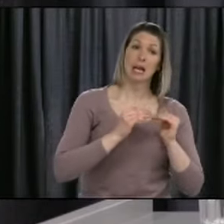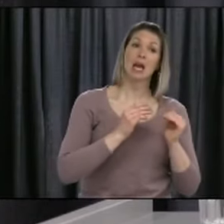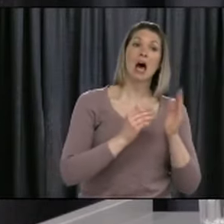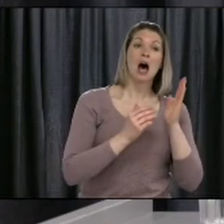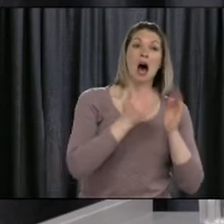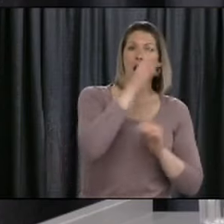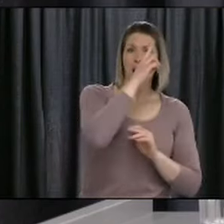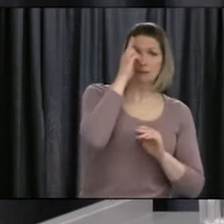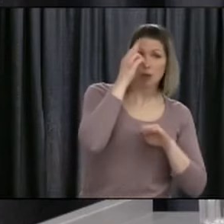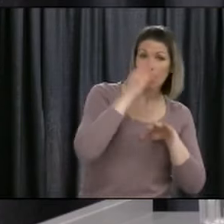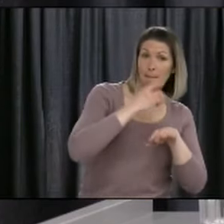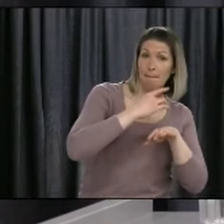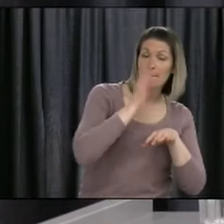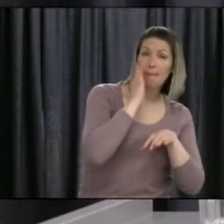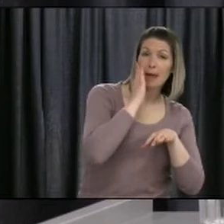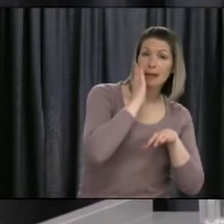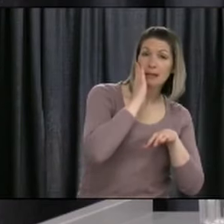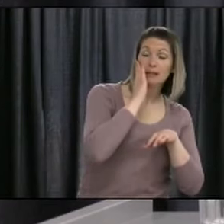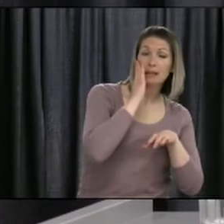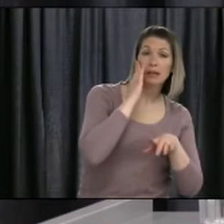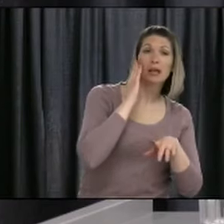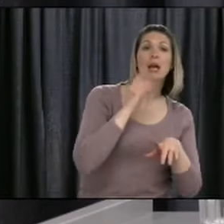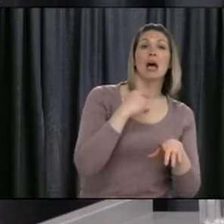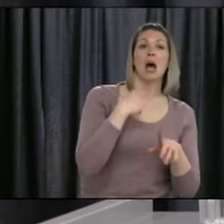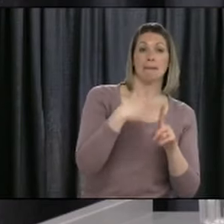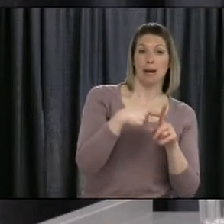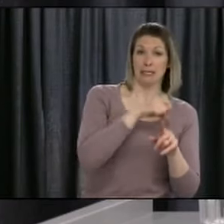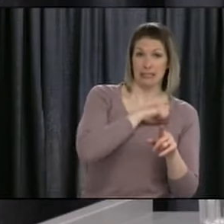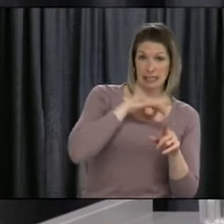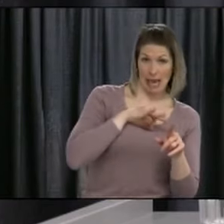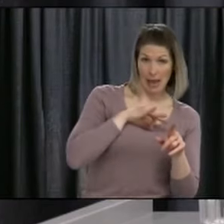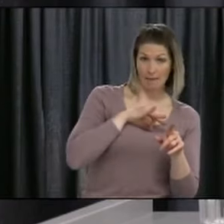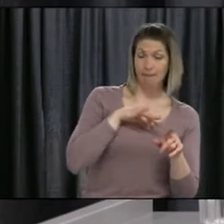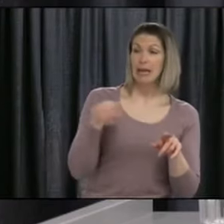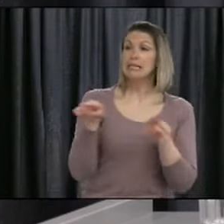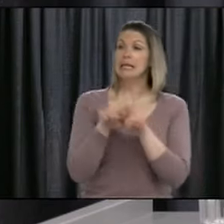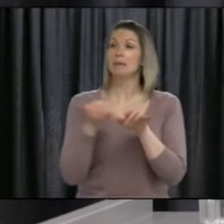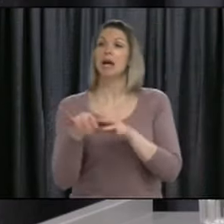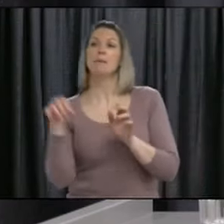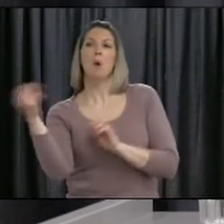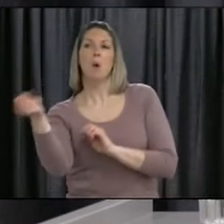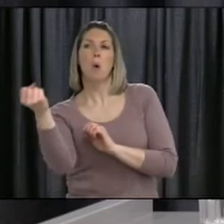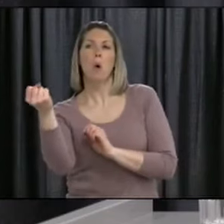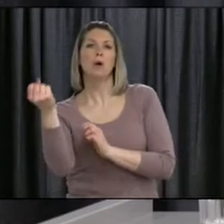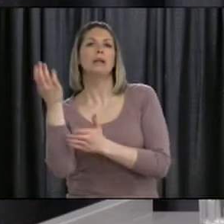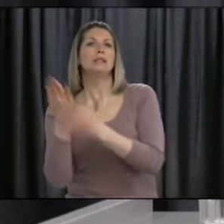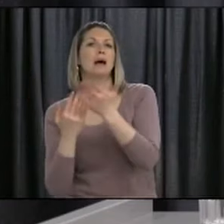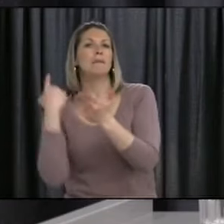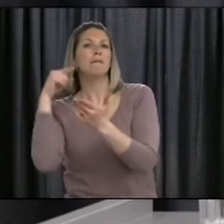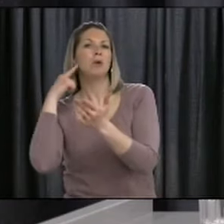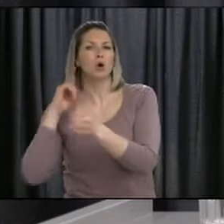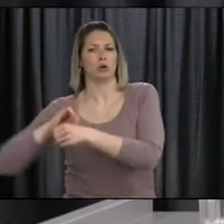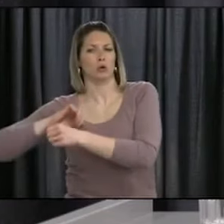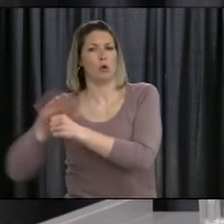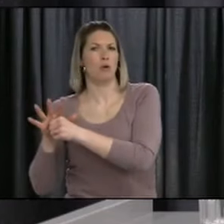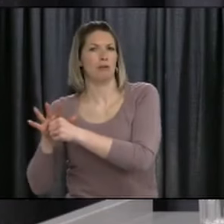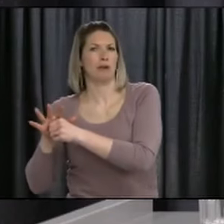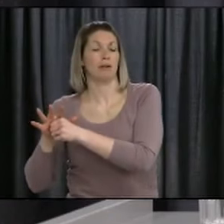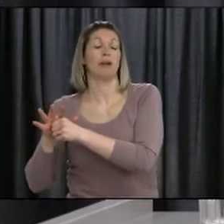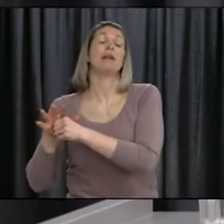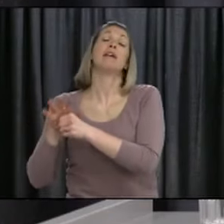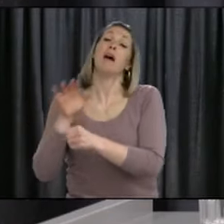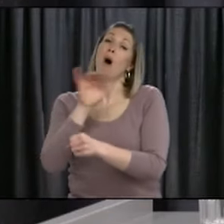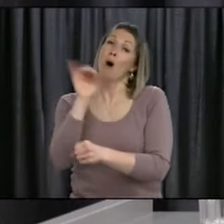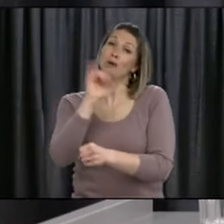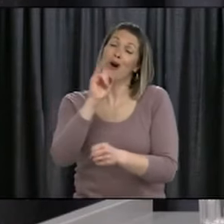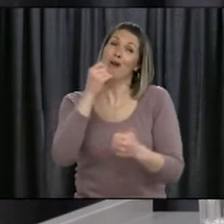beds in reserve but staffed, but at the same time, we have patients who have clinical needs that need to be met. So, we're